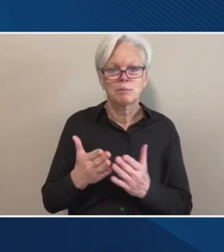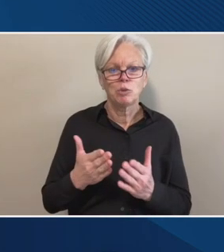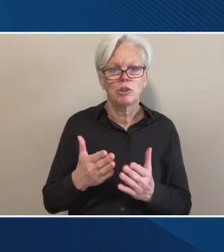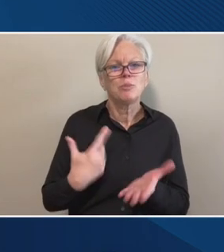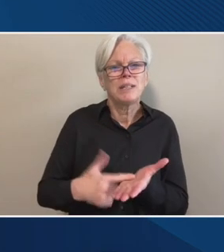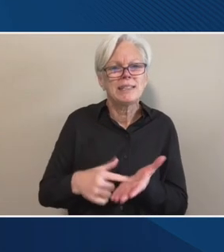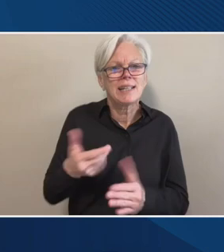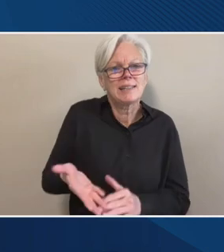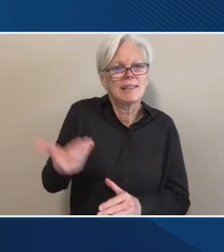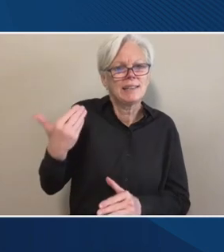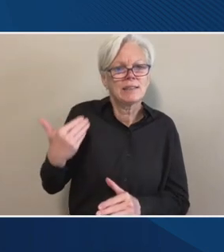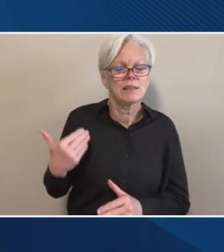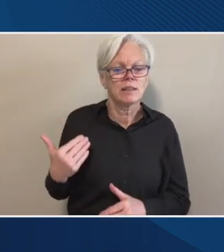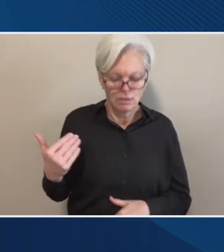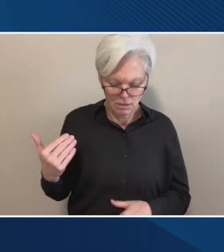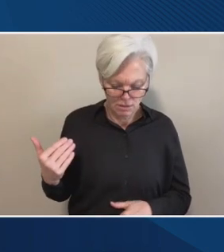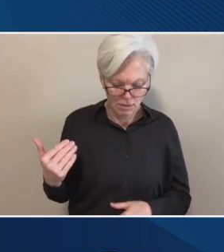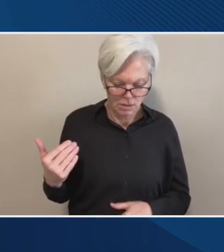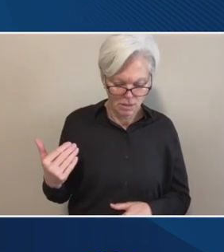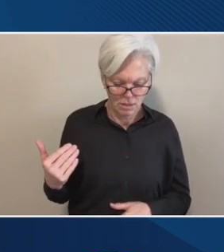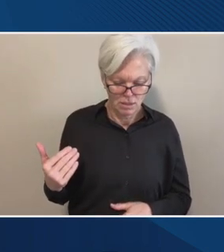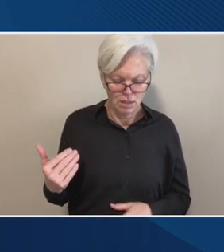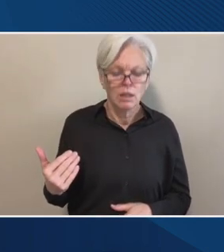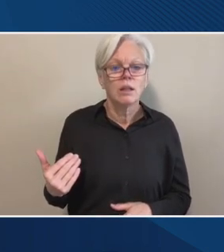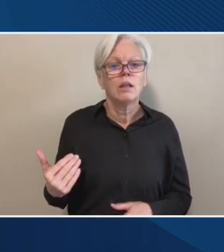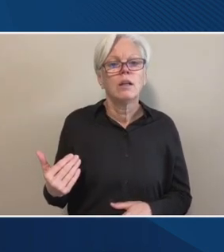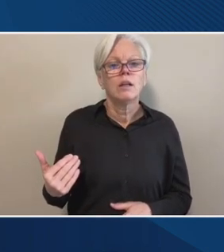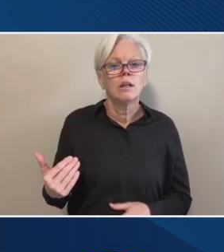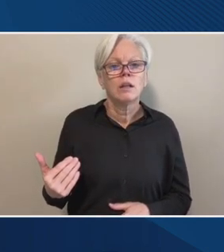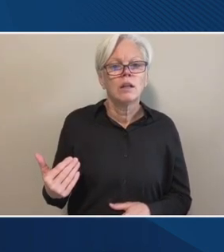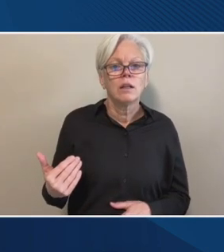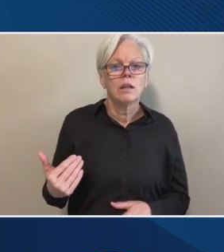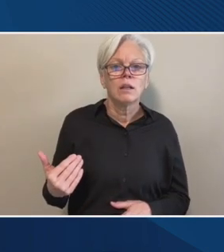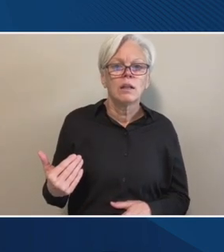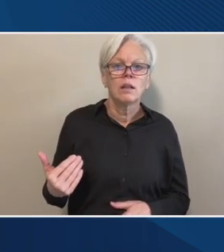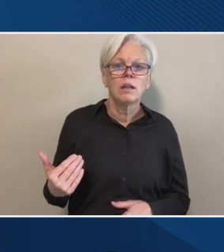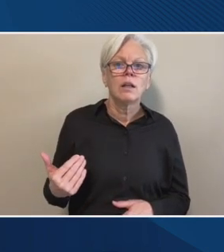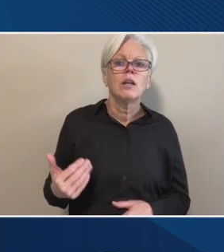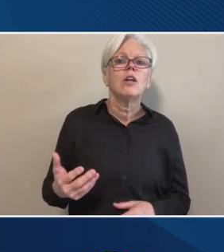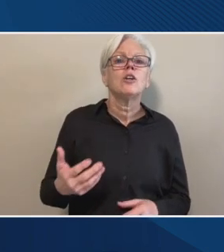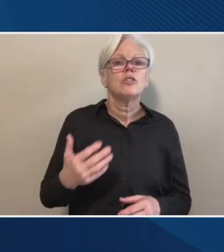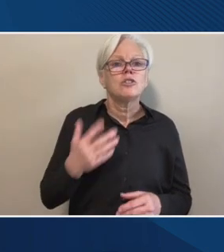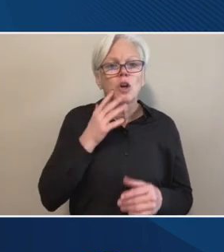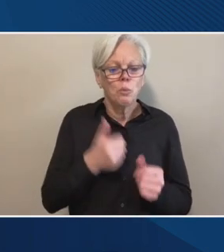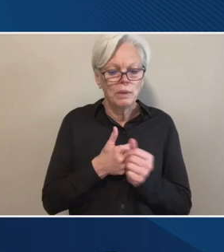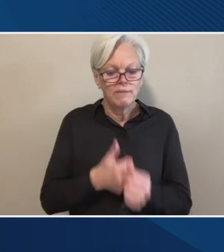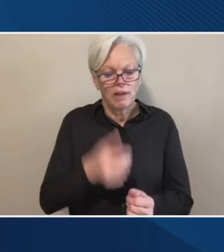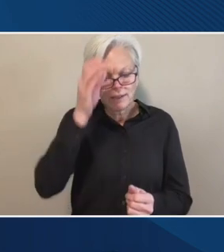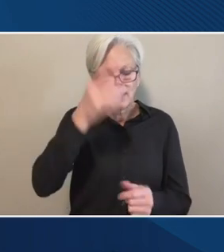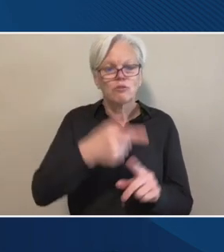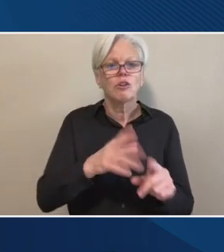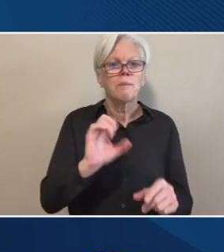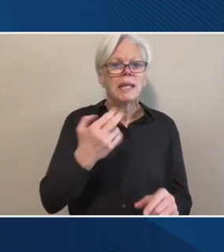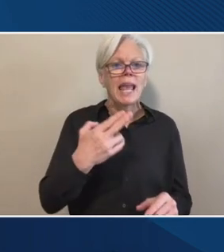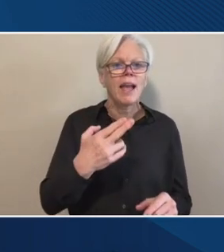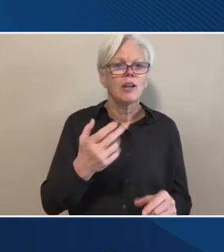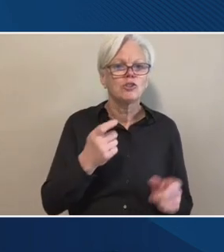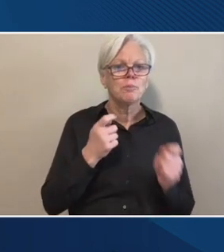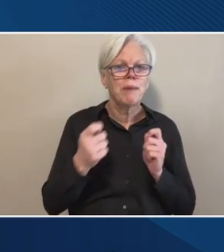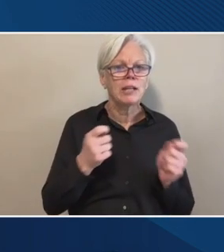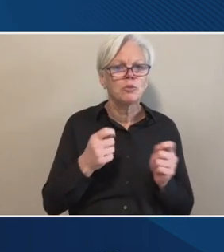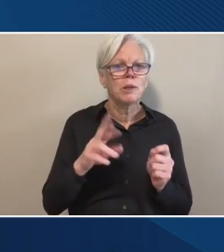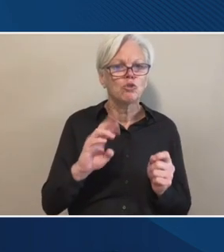So the, the concept that we use is in the cash management regulations and it's, uh, the concept is allowable